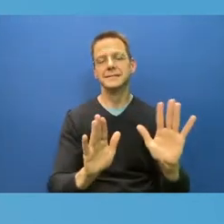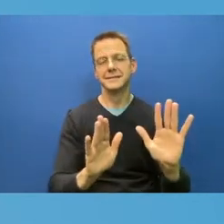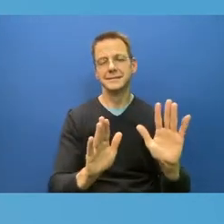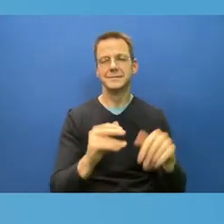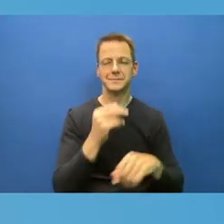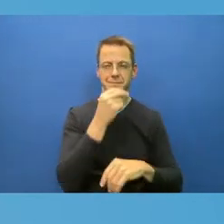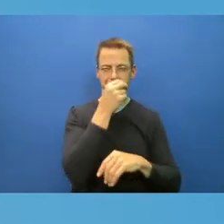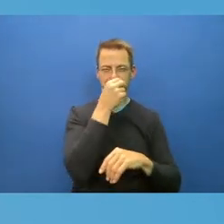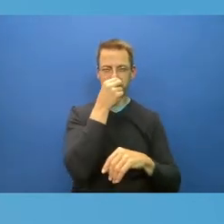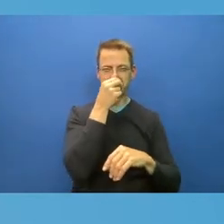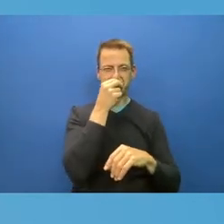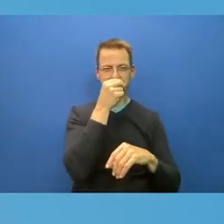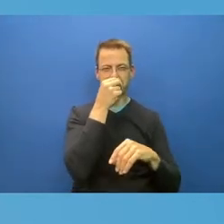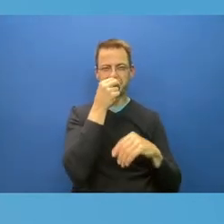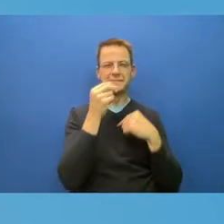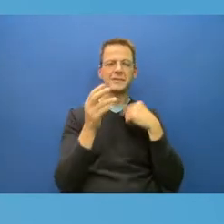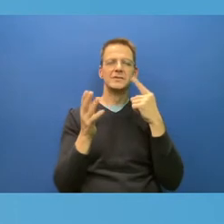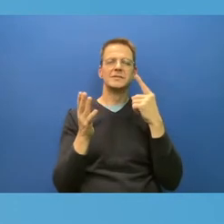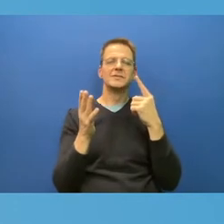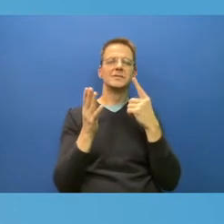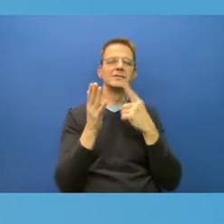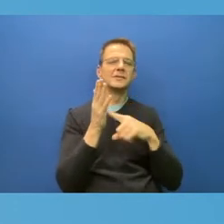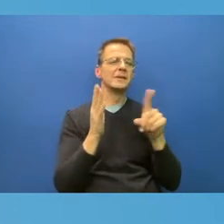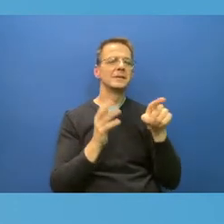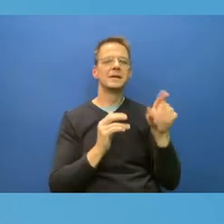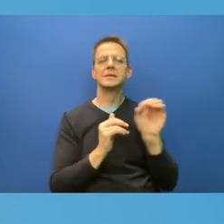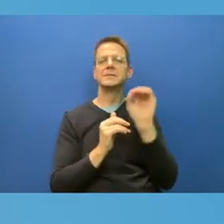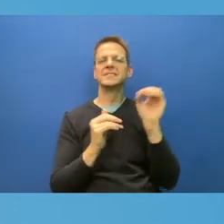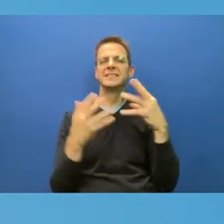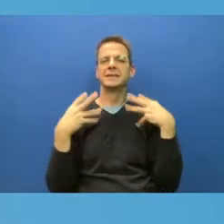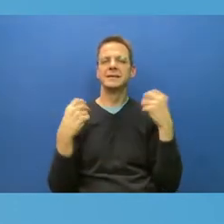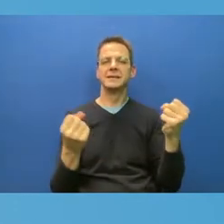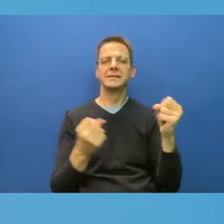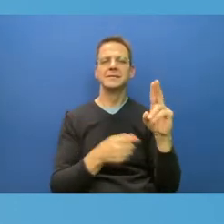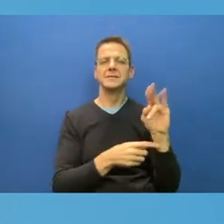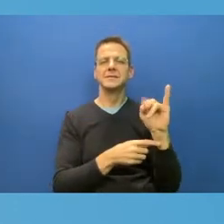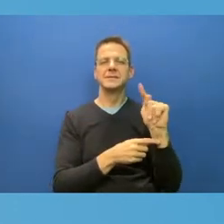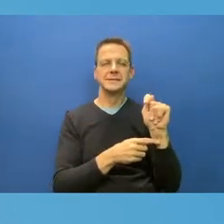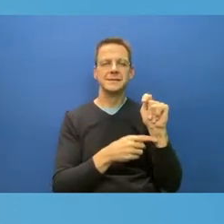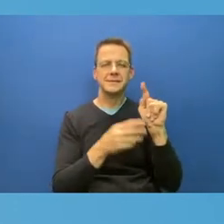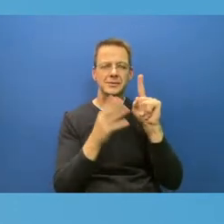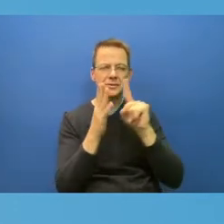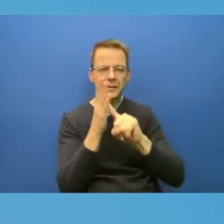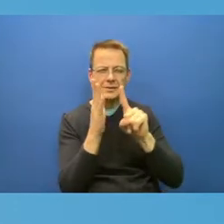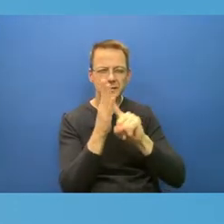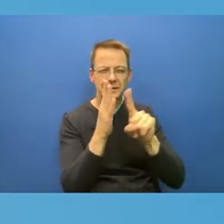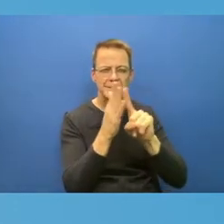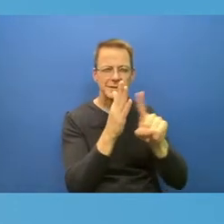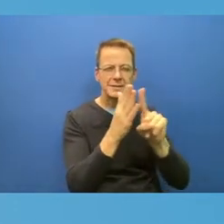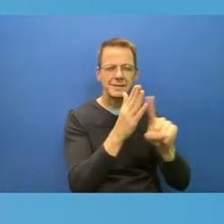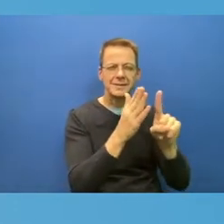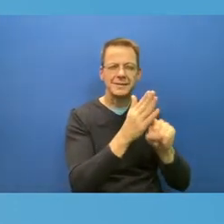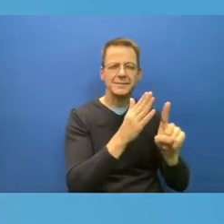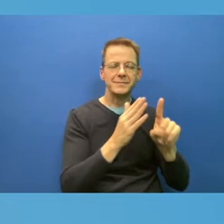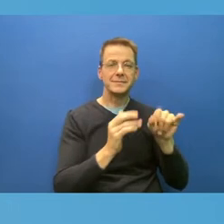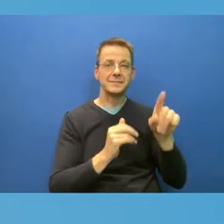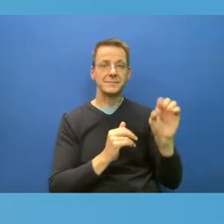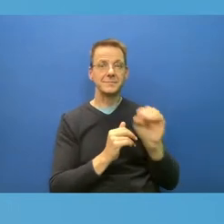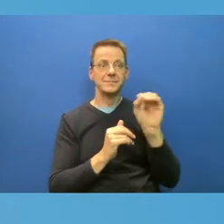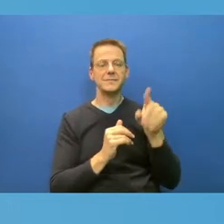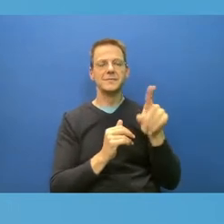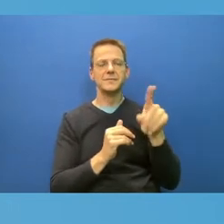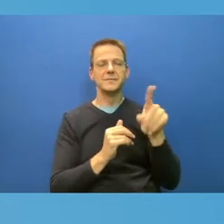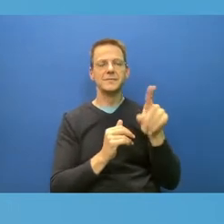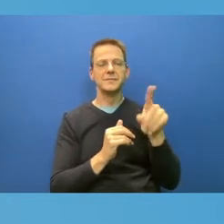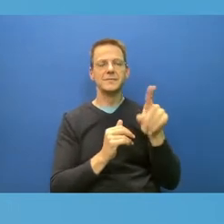this morning. And, you know, Ontario is a big place. It's two time zones. You've got population